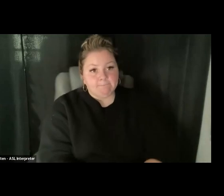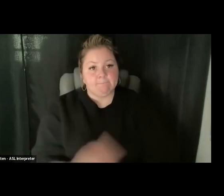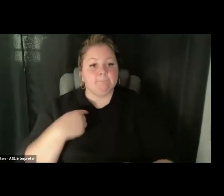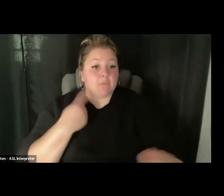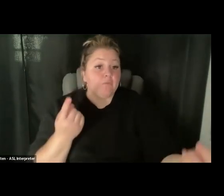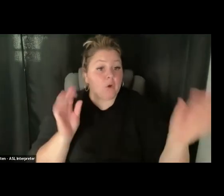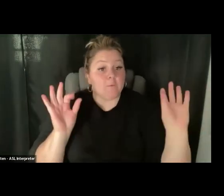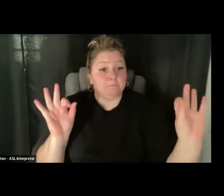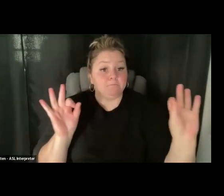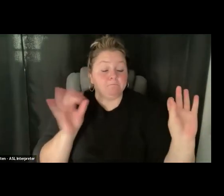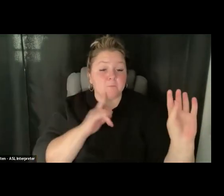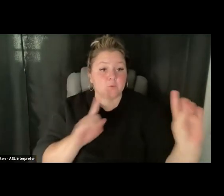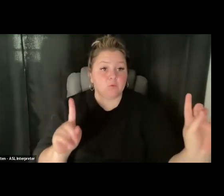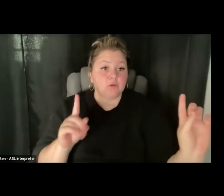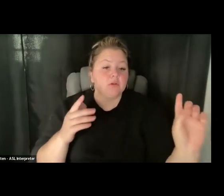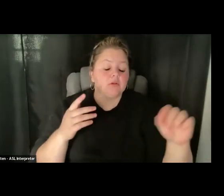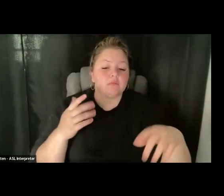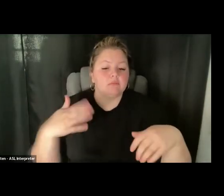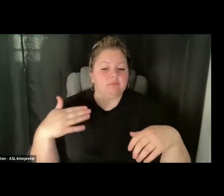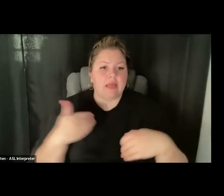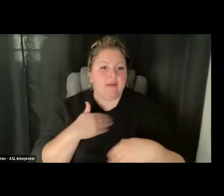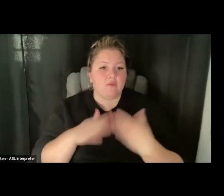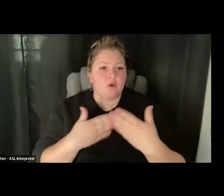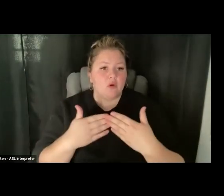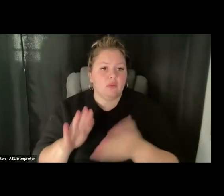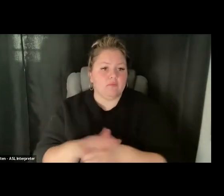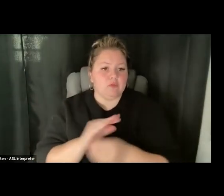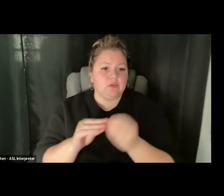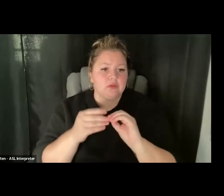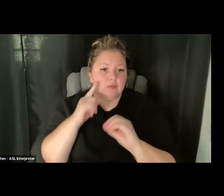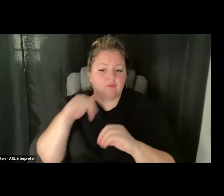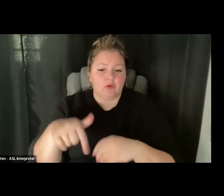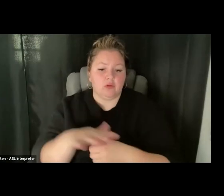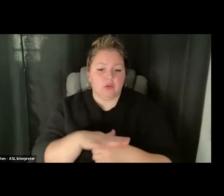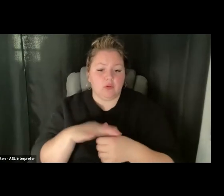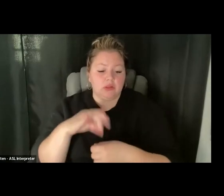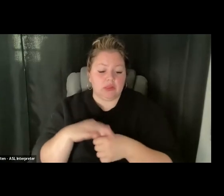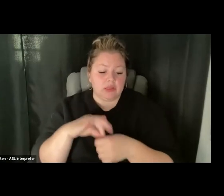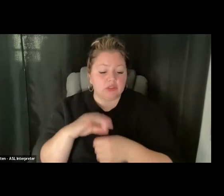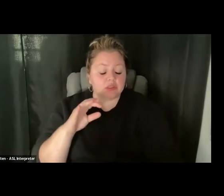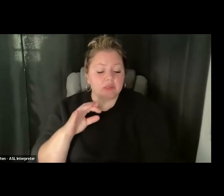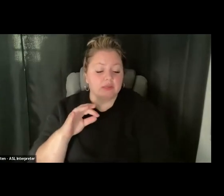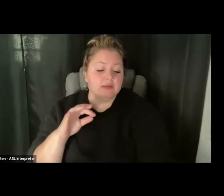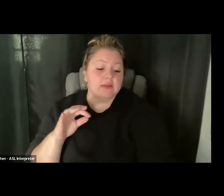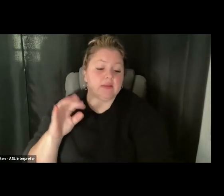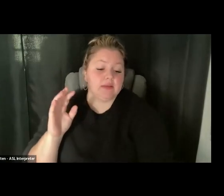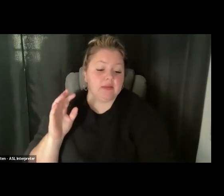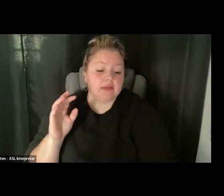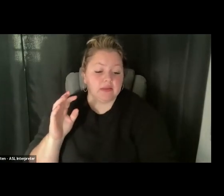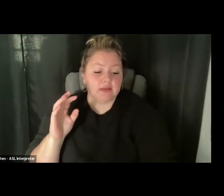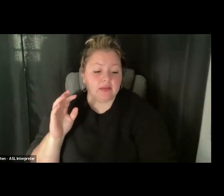yet have the numbers for this local election in terms of